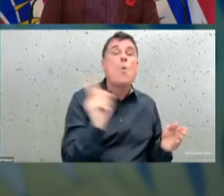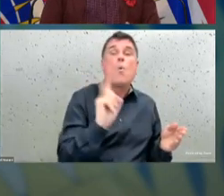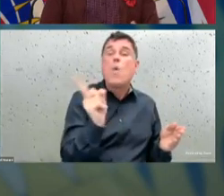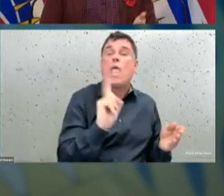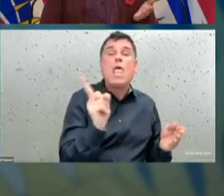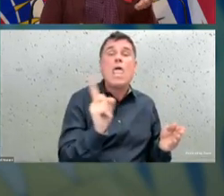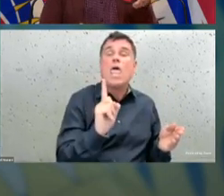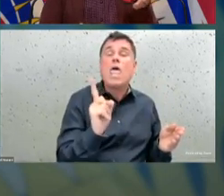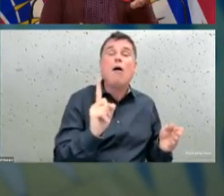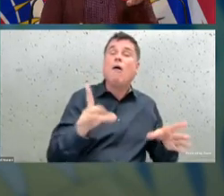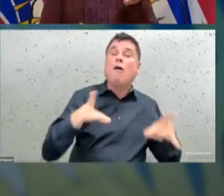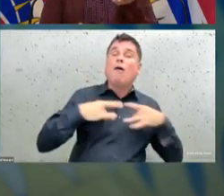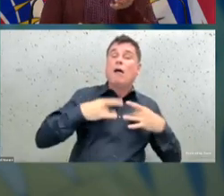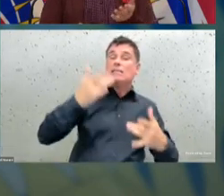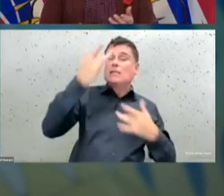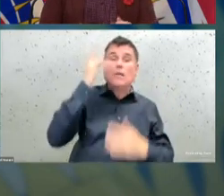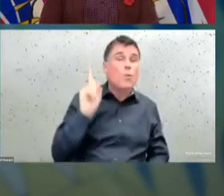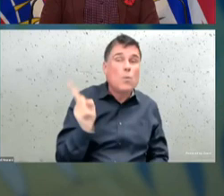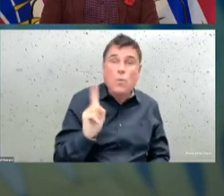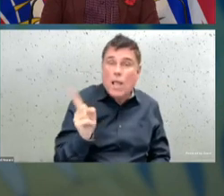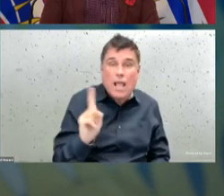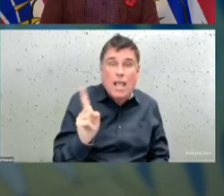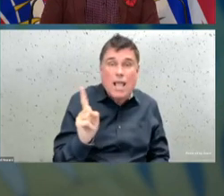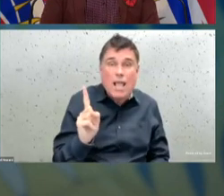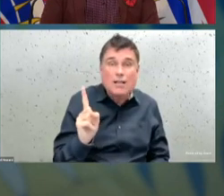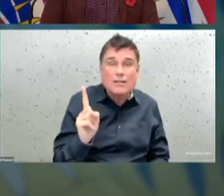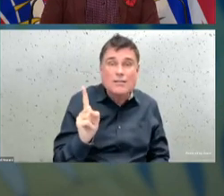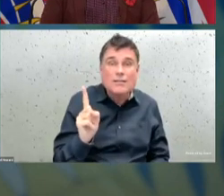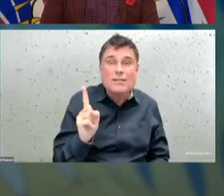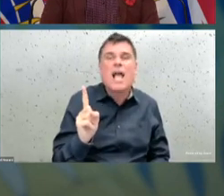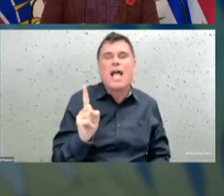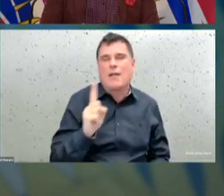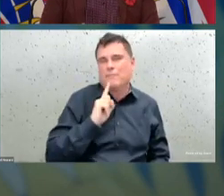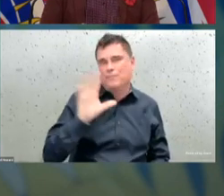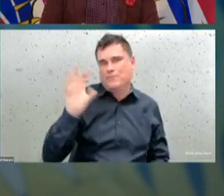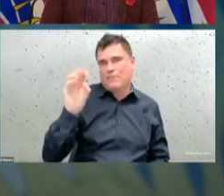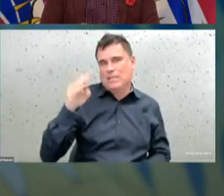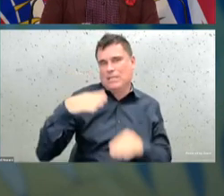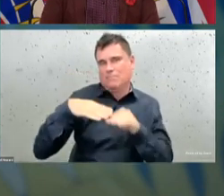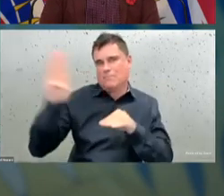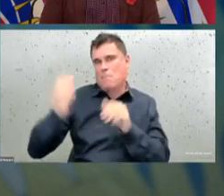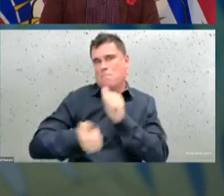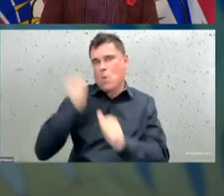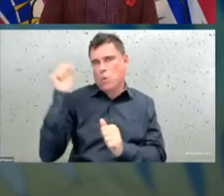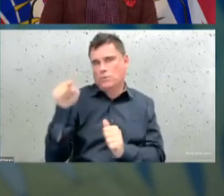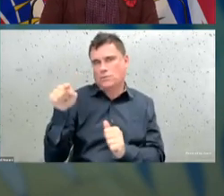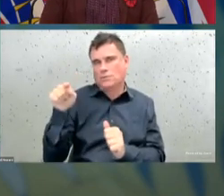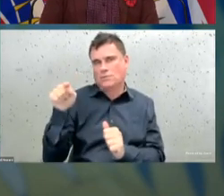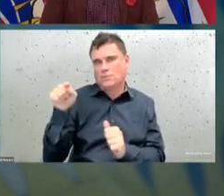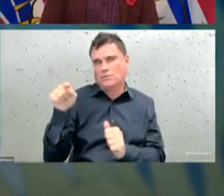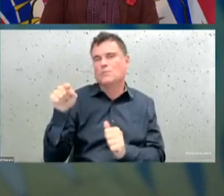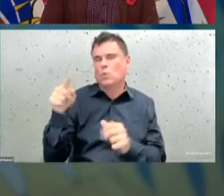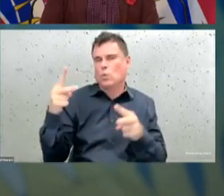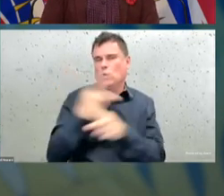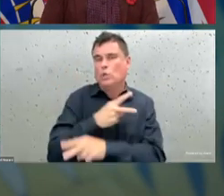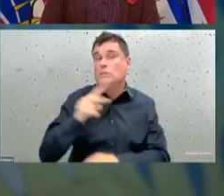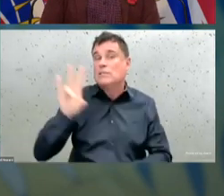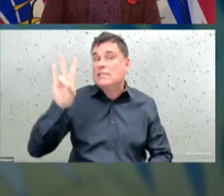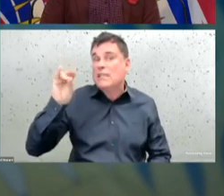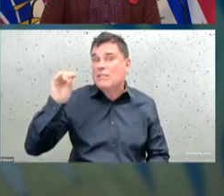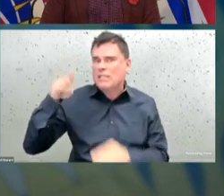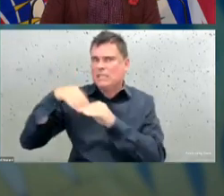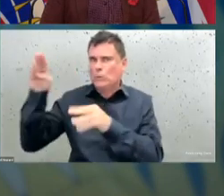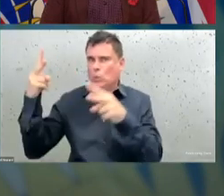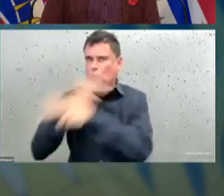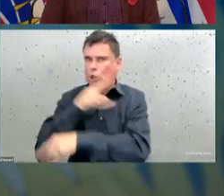people over the age of 50, and particularly people over the age of 70. When we look at vaccination progress,